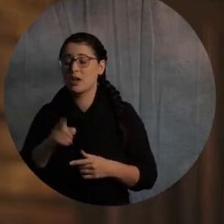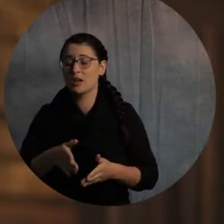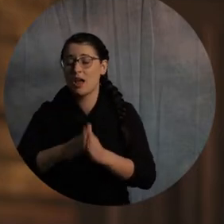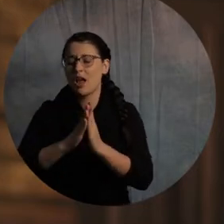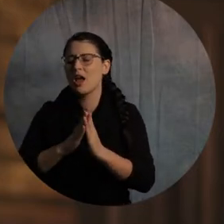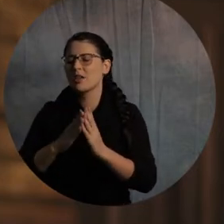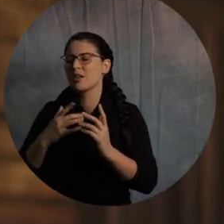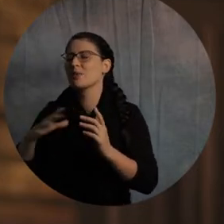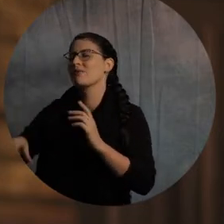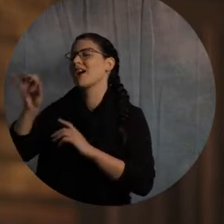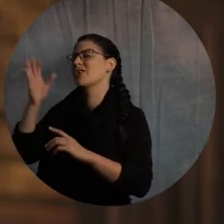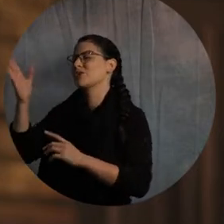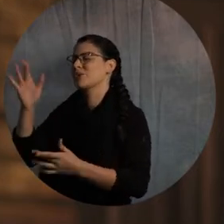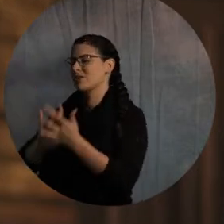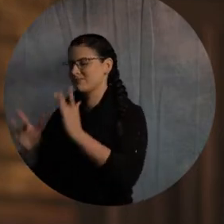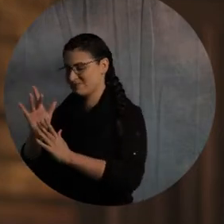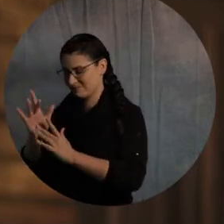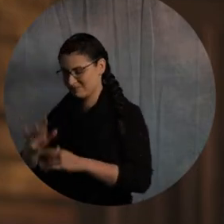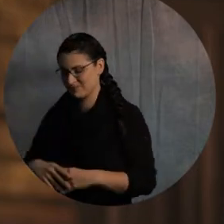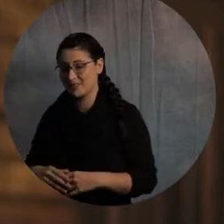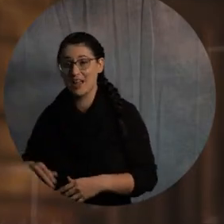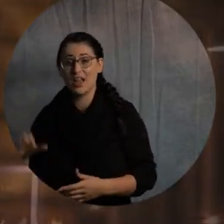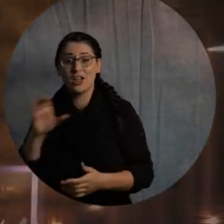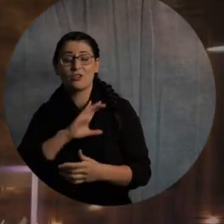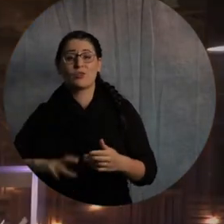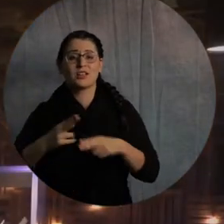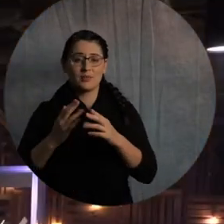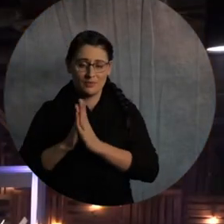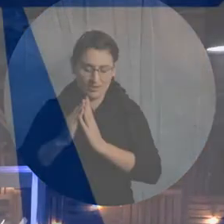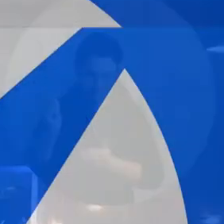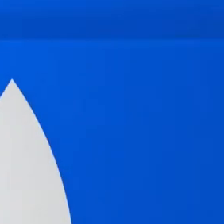In Christ's name we pray. Amen. Thanks for joining us. Looking forward to seeing you again.